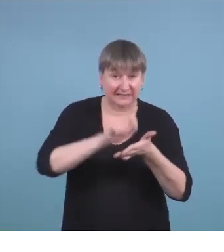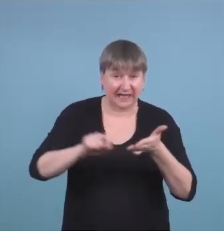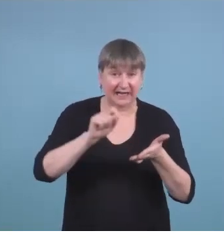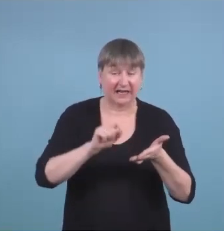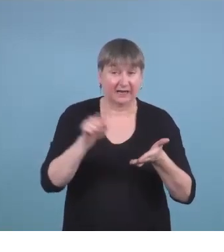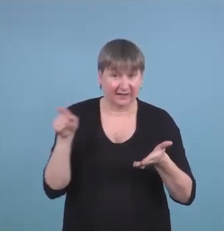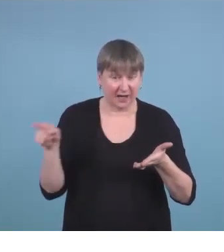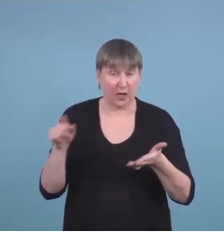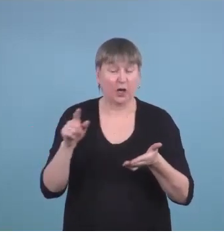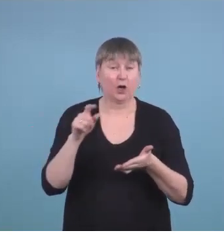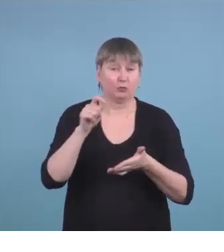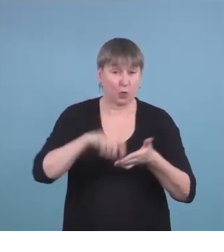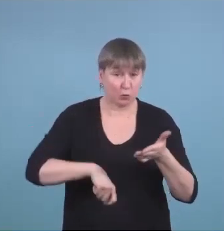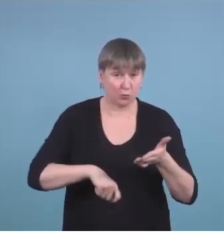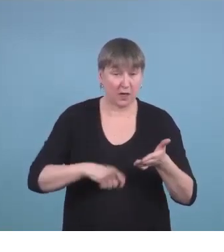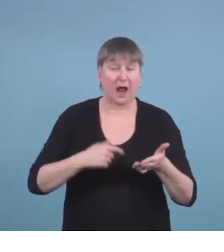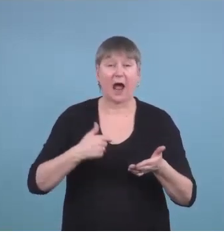I had them